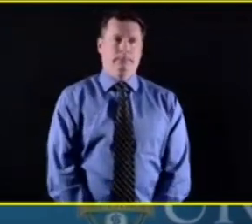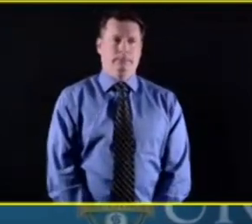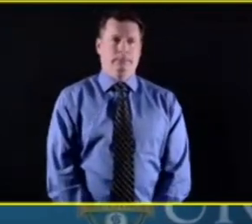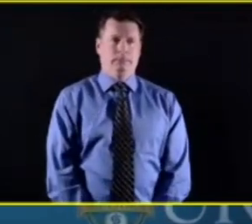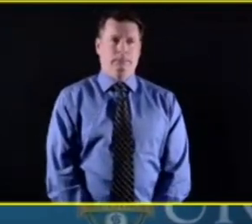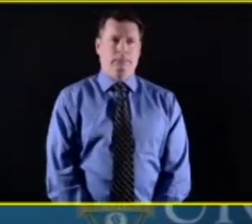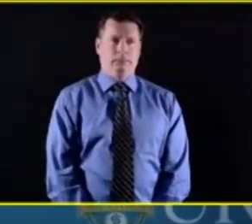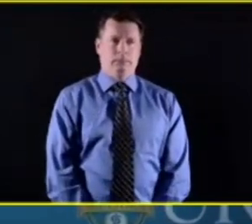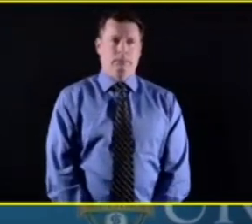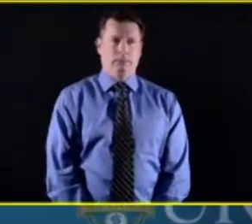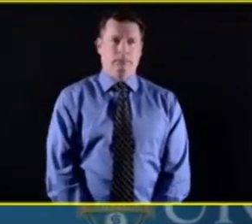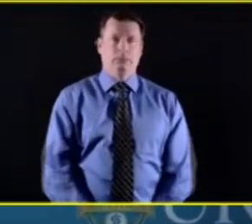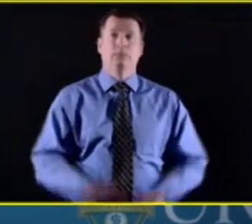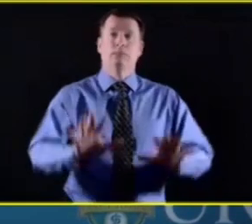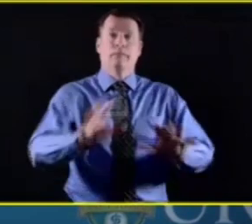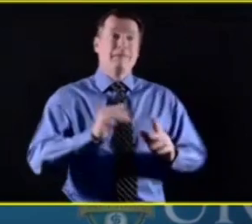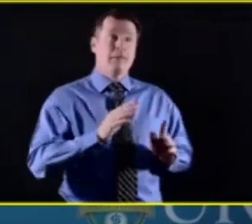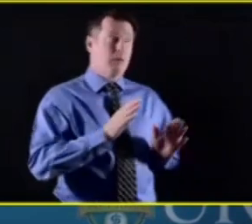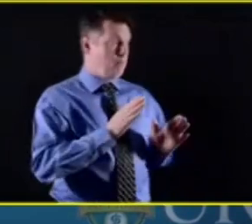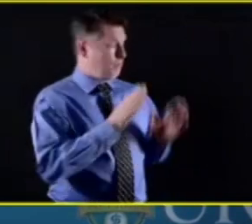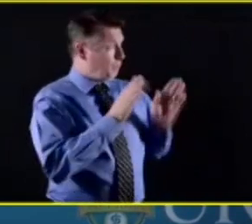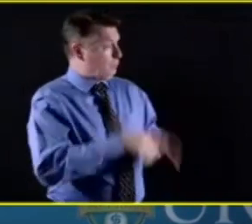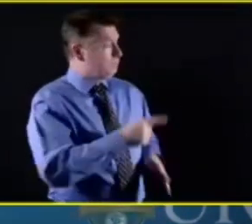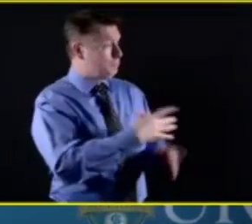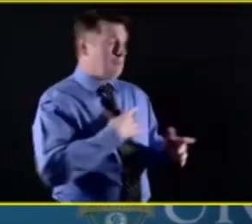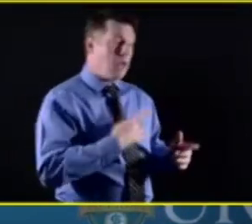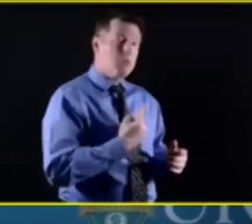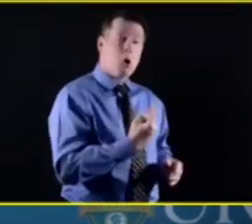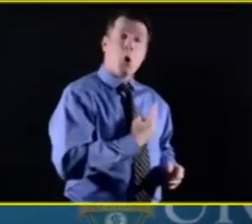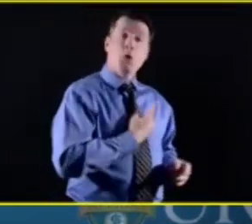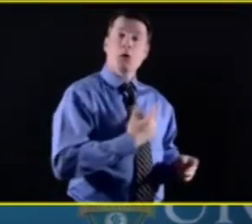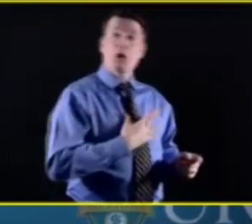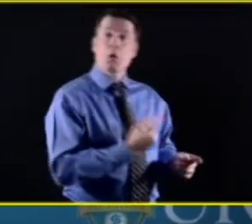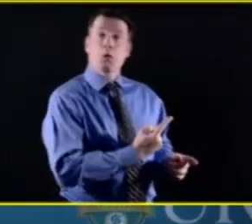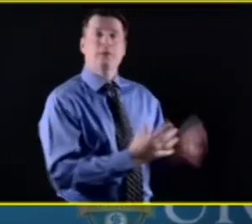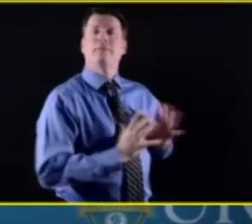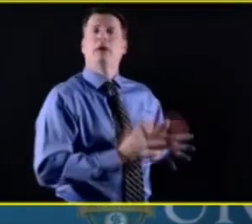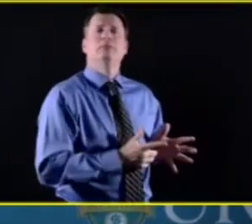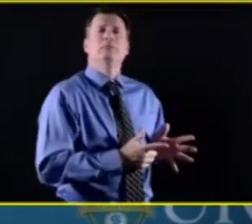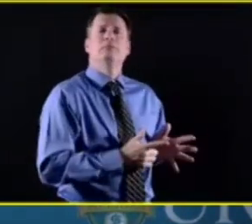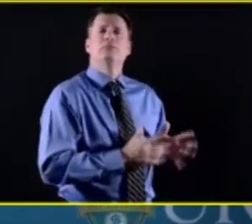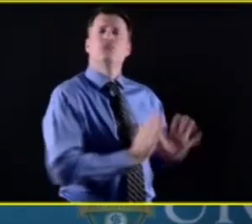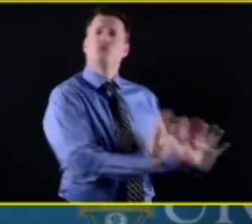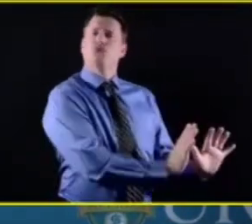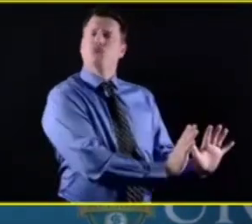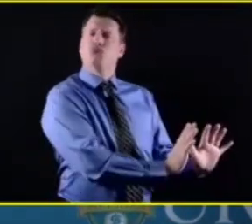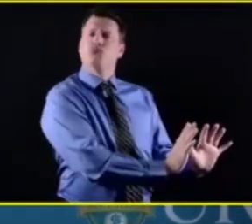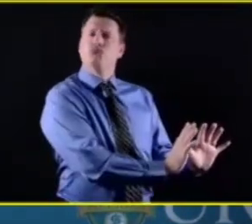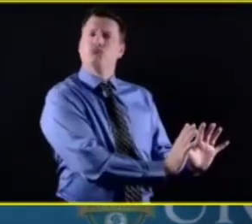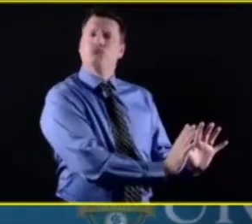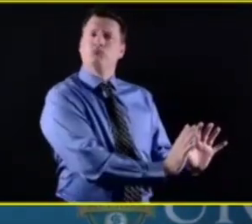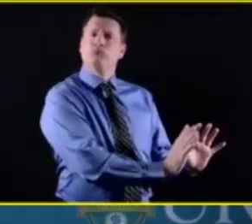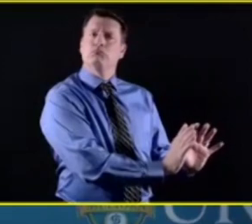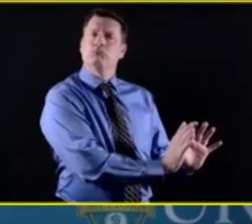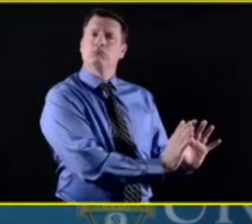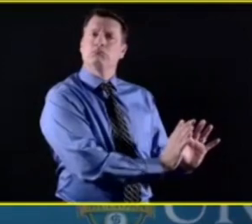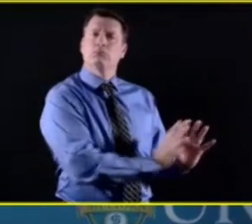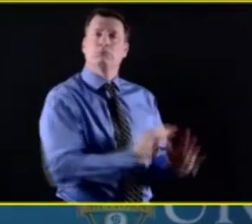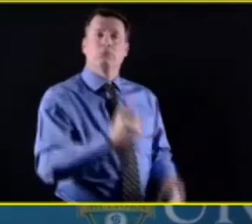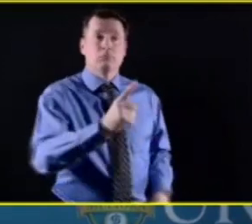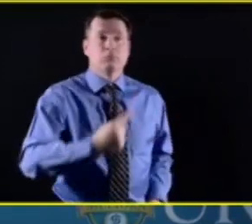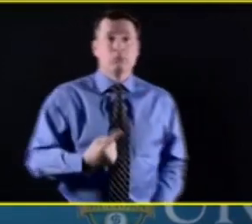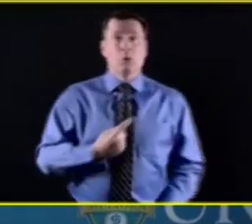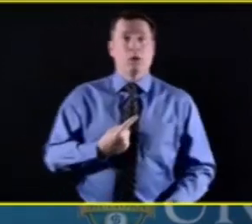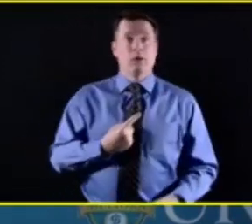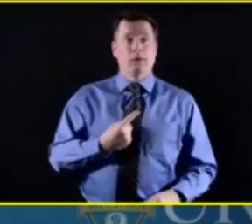of being disconnected from others. And, and that that's distressing. There are people who are very comfortable that way,